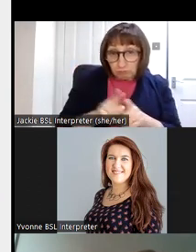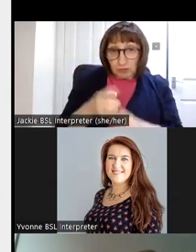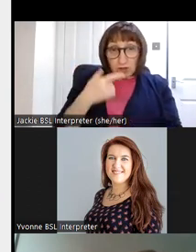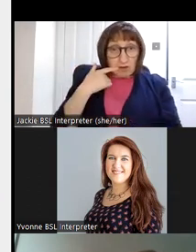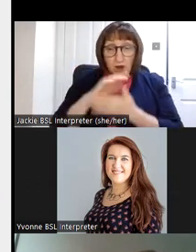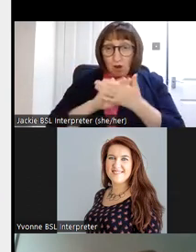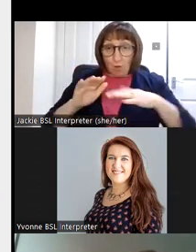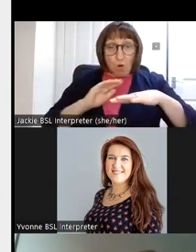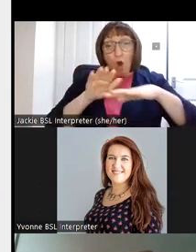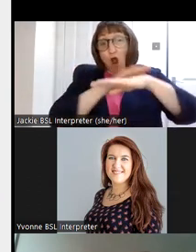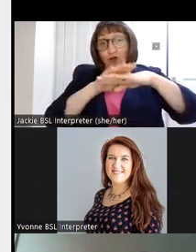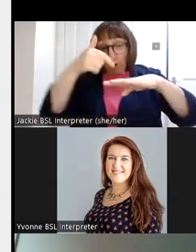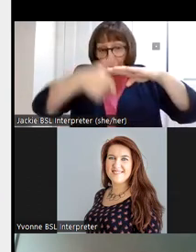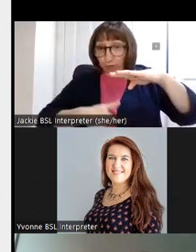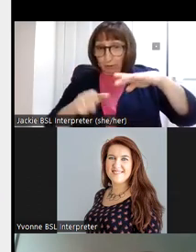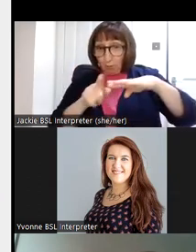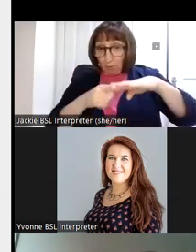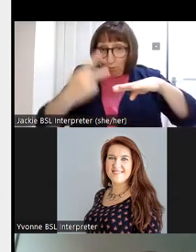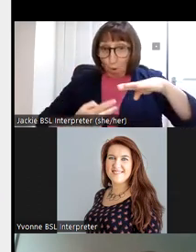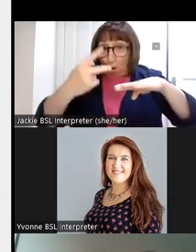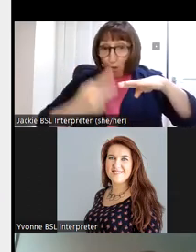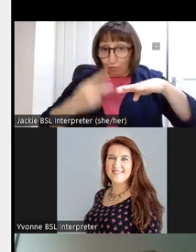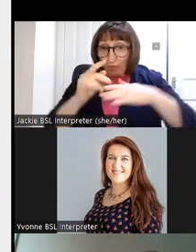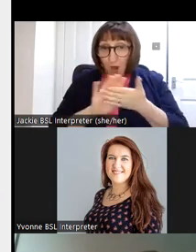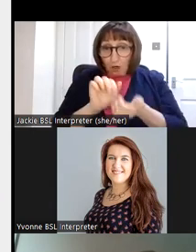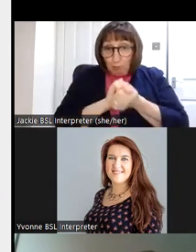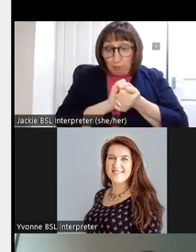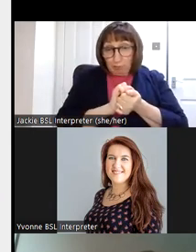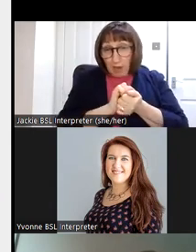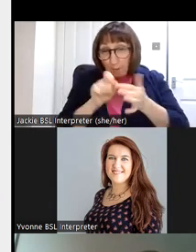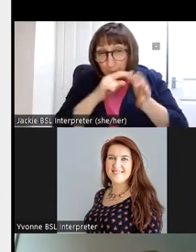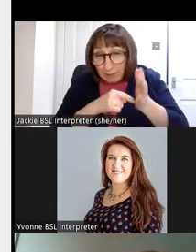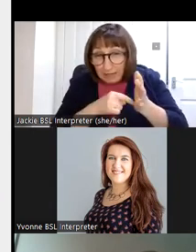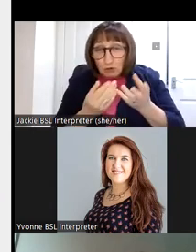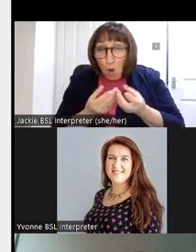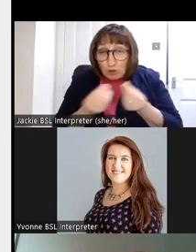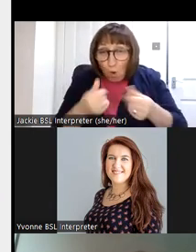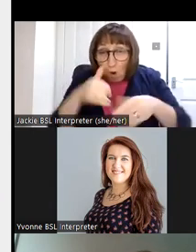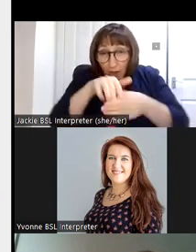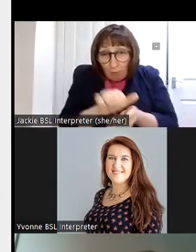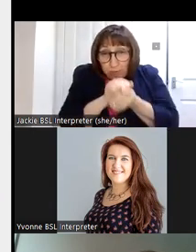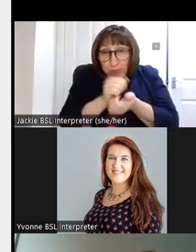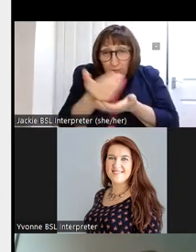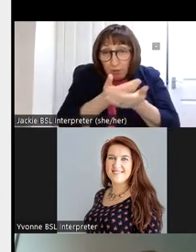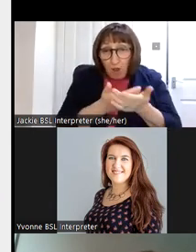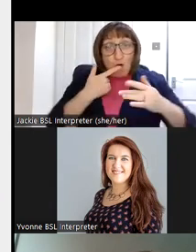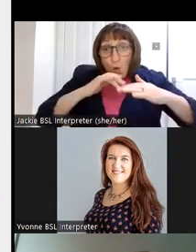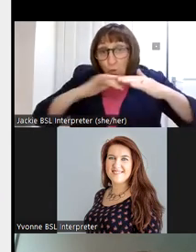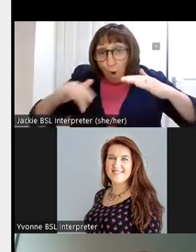and below the ground and it may be preserved in peat or in soil um and also underwater